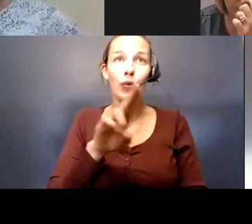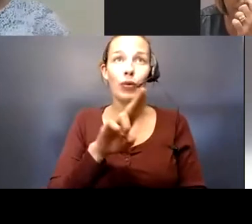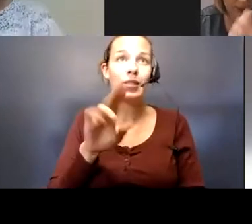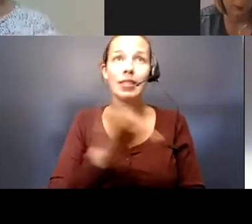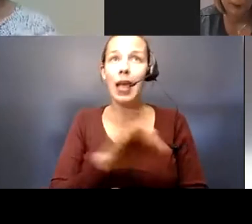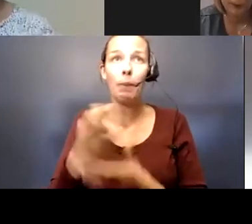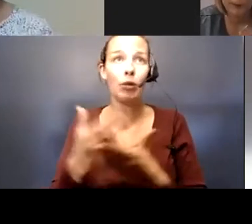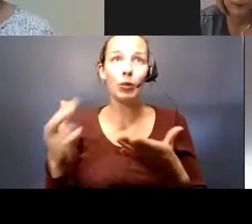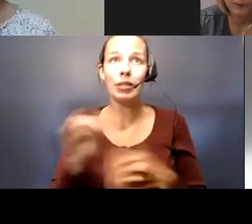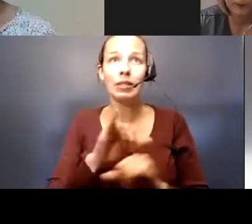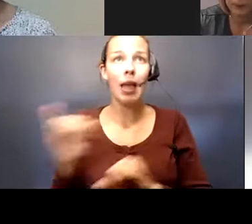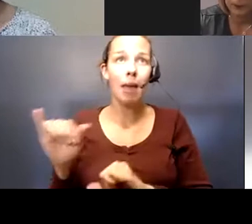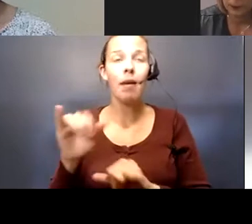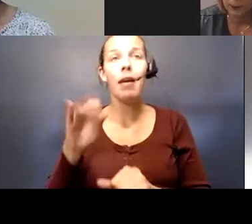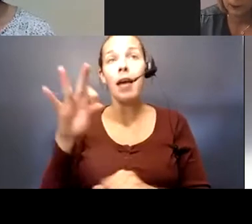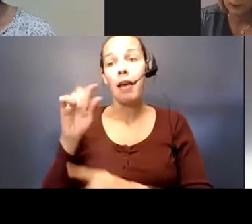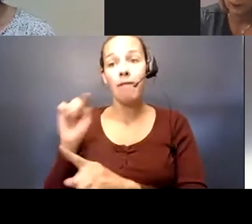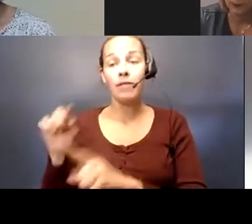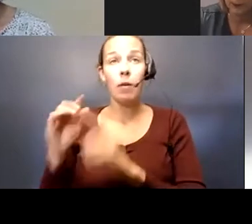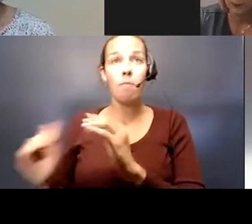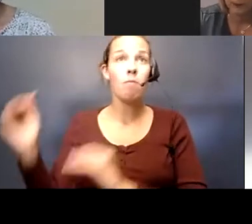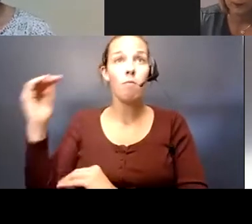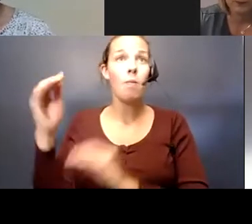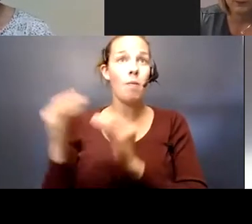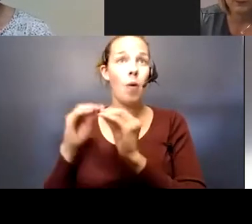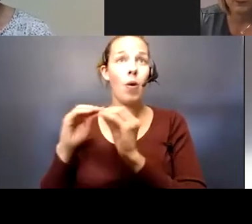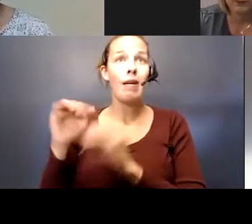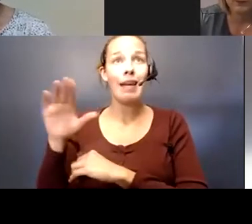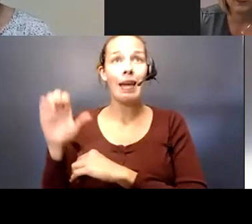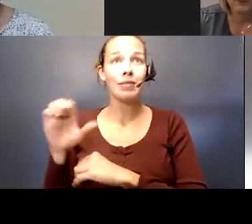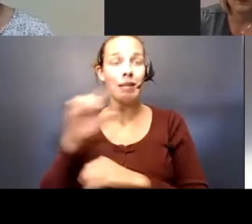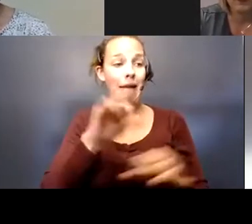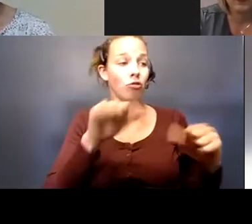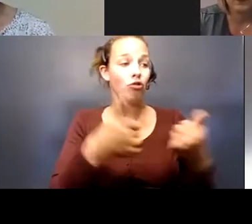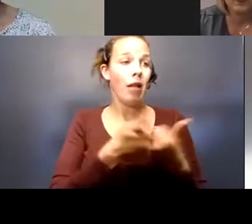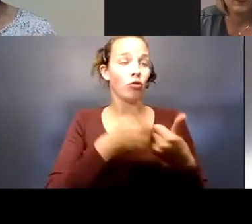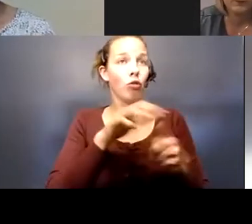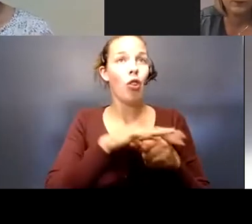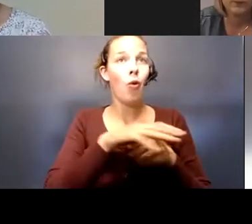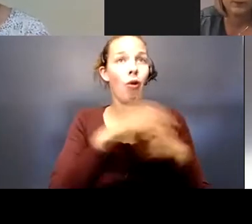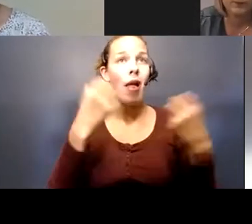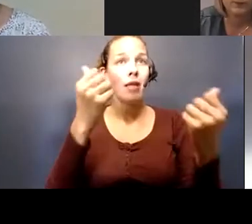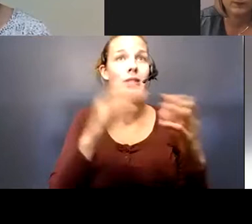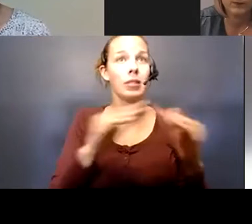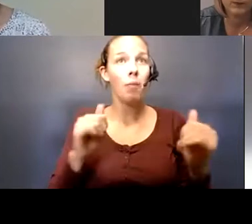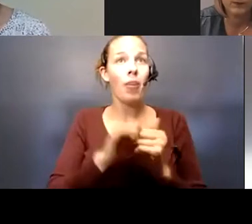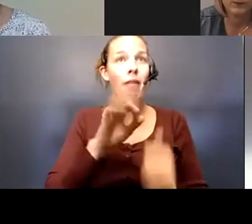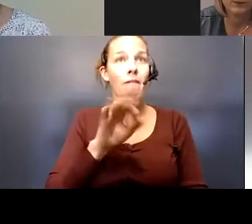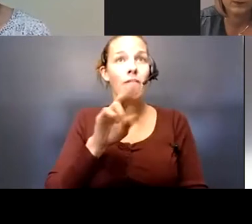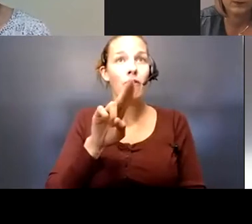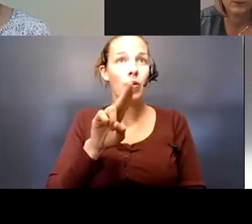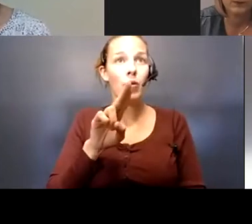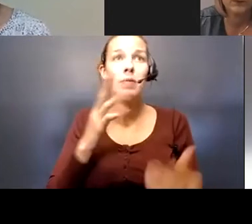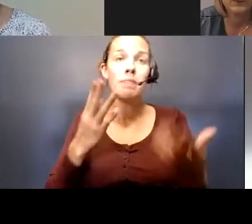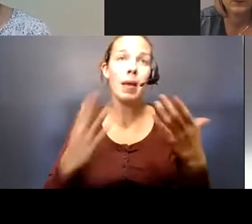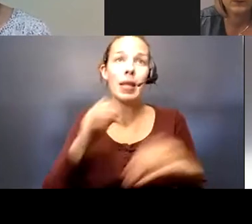If COVID-19 cases remain elevated, it could create challenges to our local health system that it may not be able to surmount.